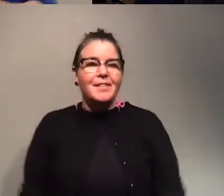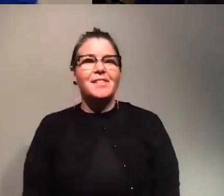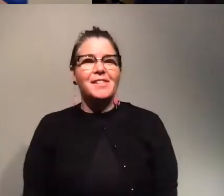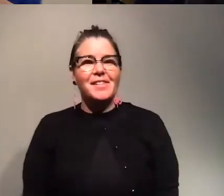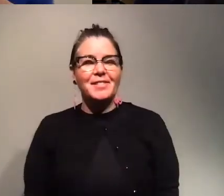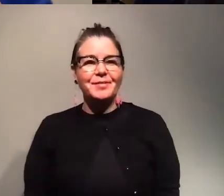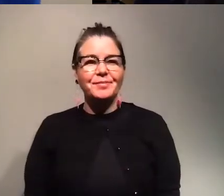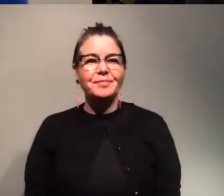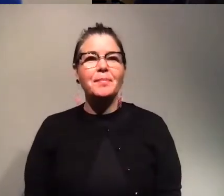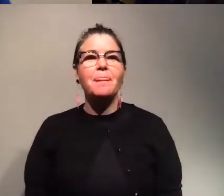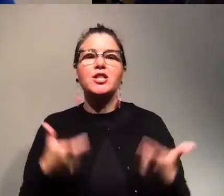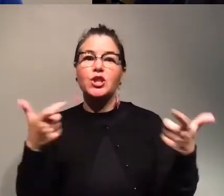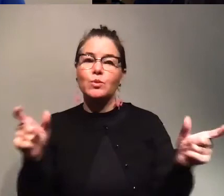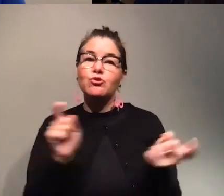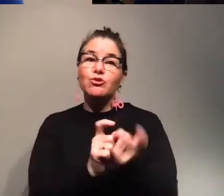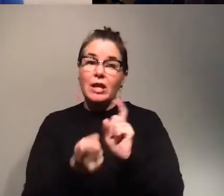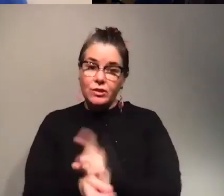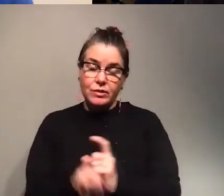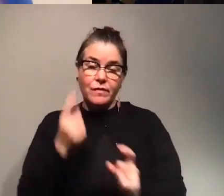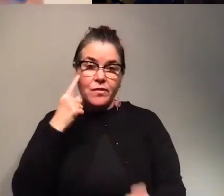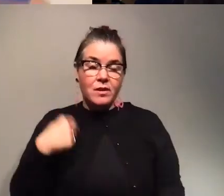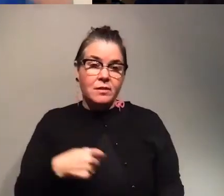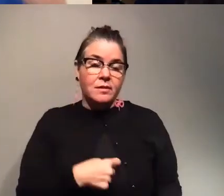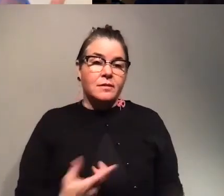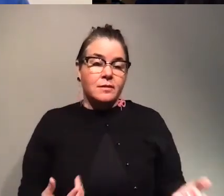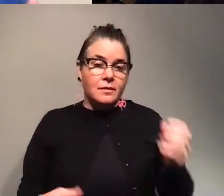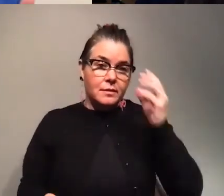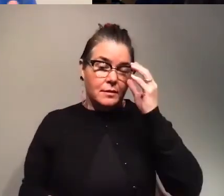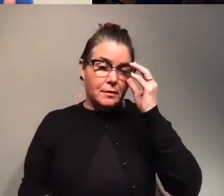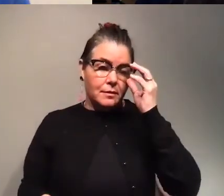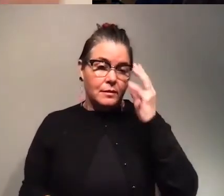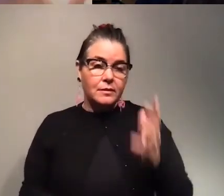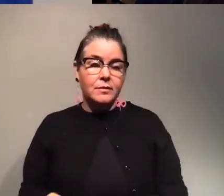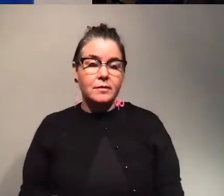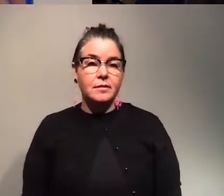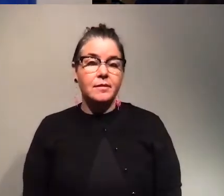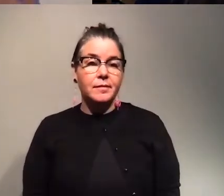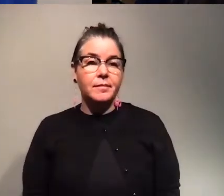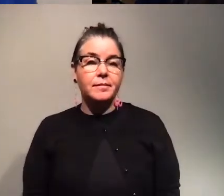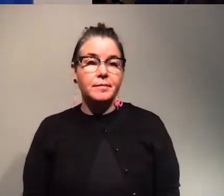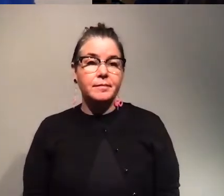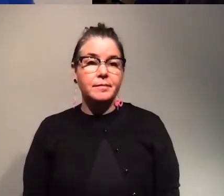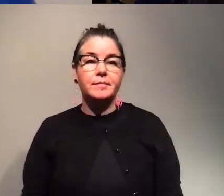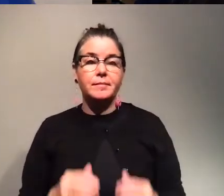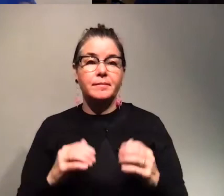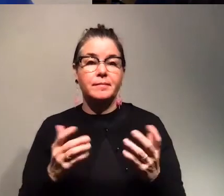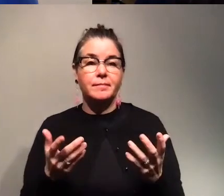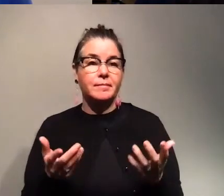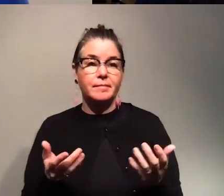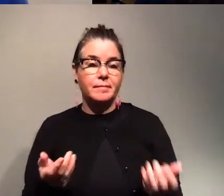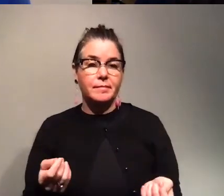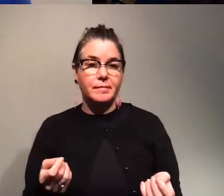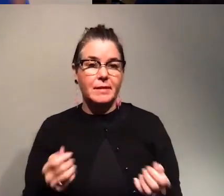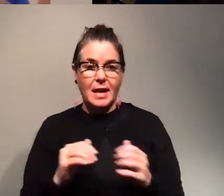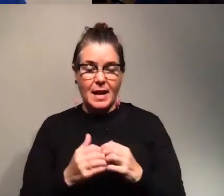it's a huge change uh that we are going through and the only way to going through this is yeah it's